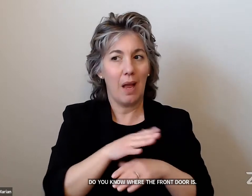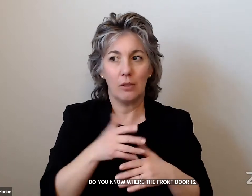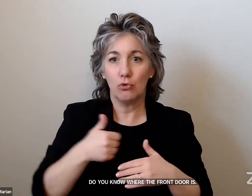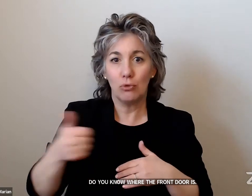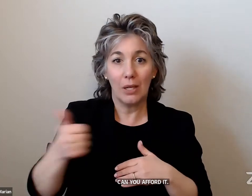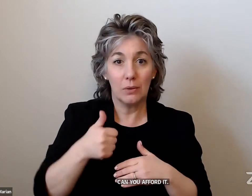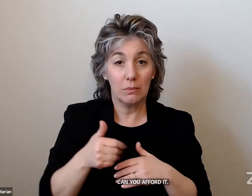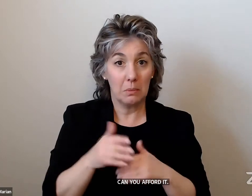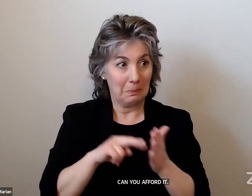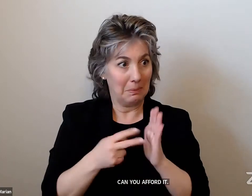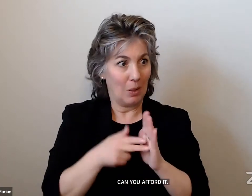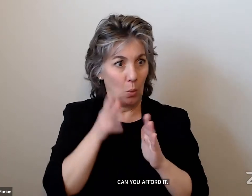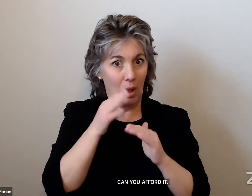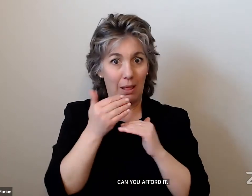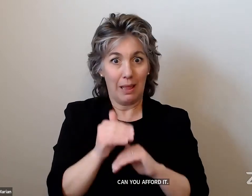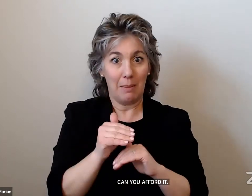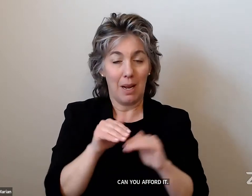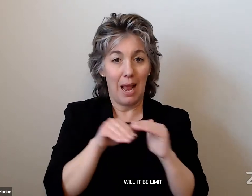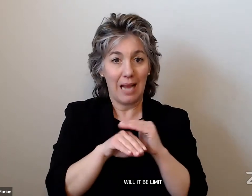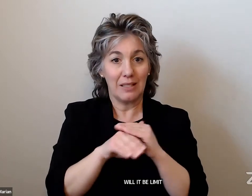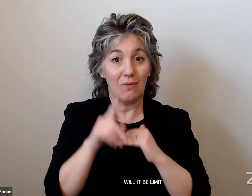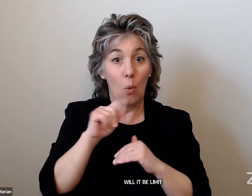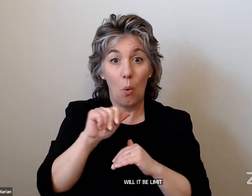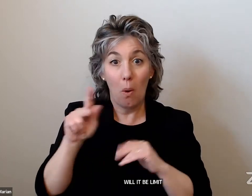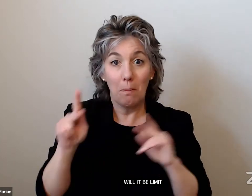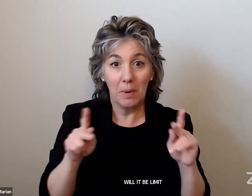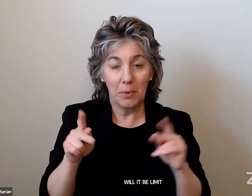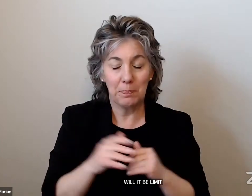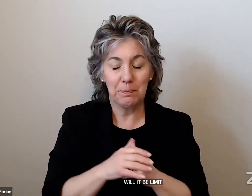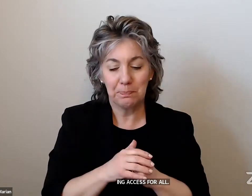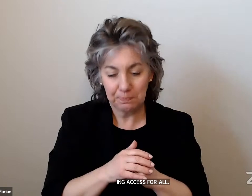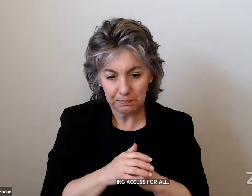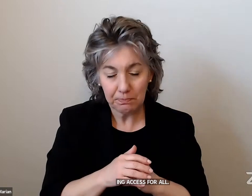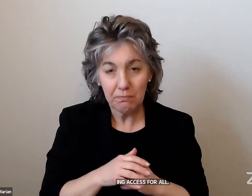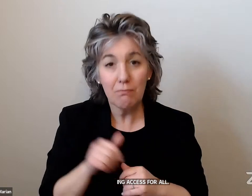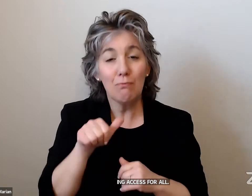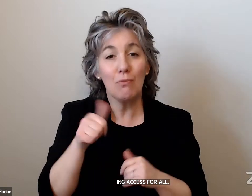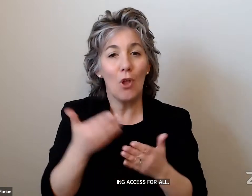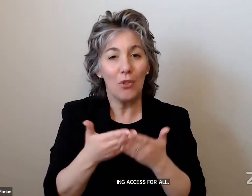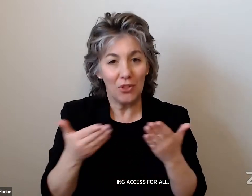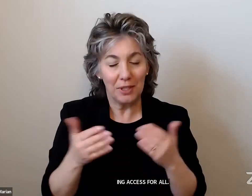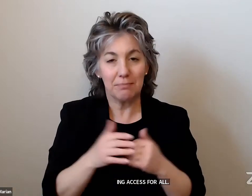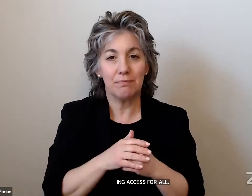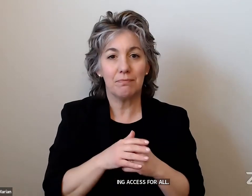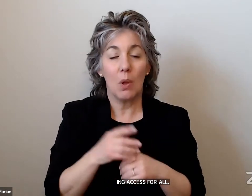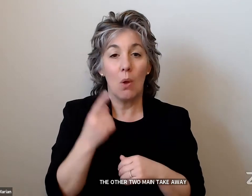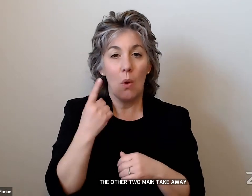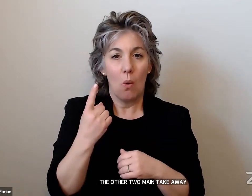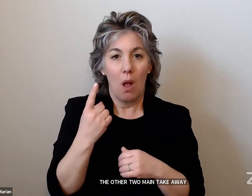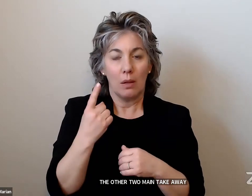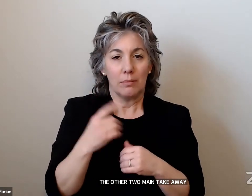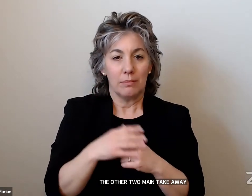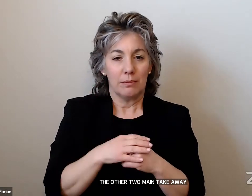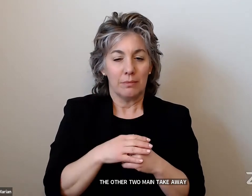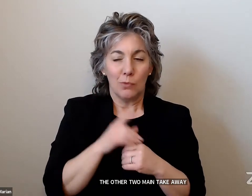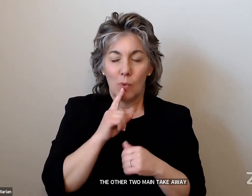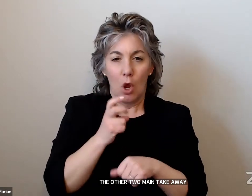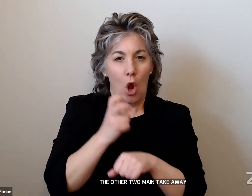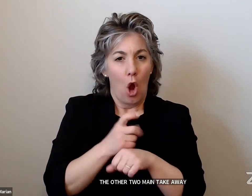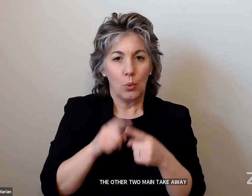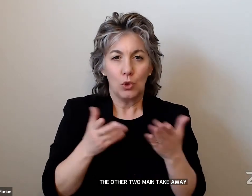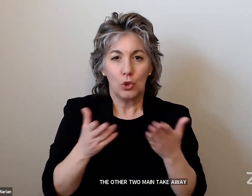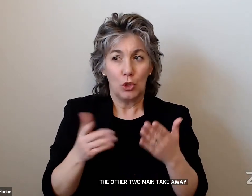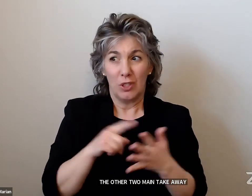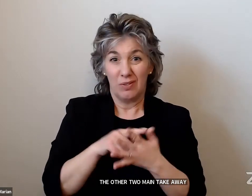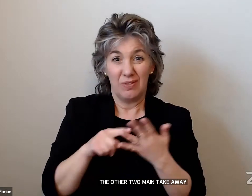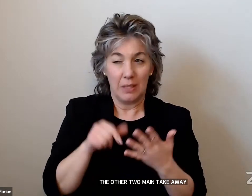it be limiting access for all? The other two main takeaways were, one, that the harder to serve are really nobody's problem right now.